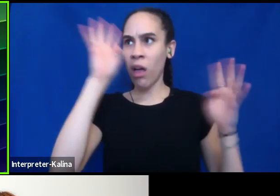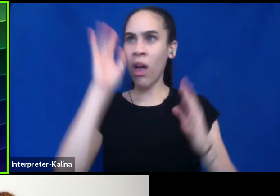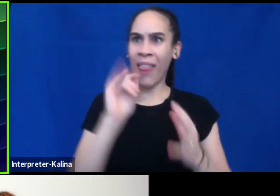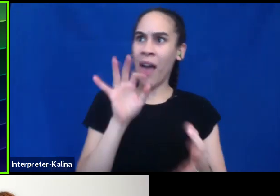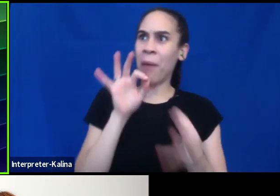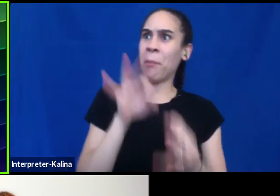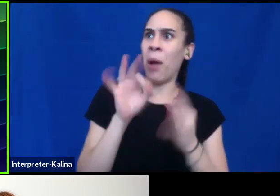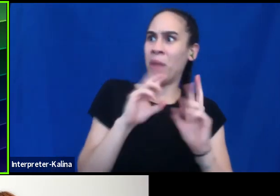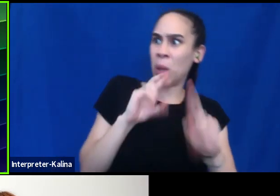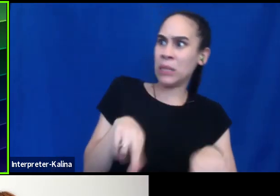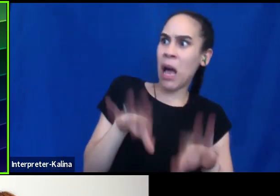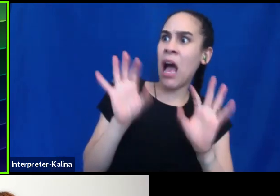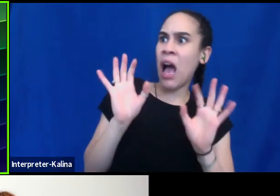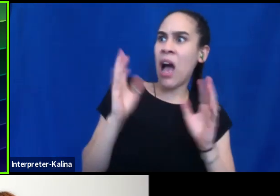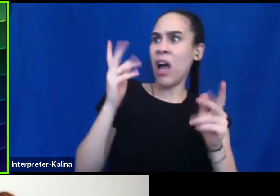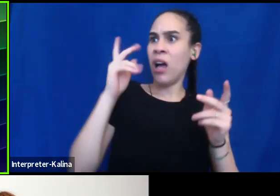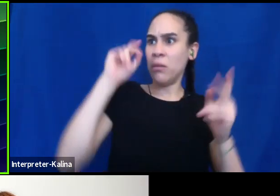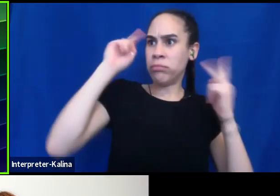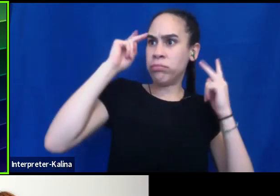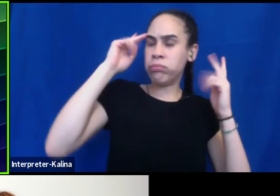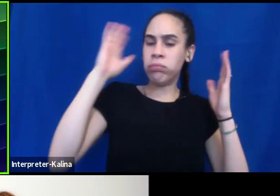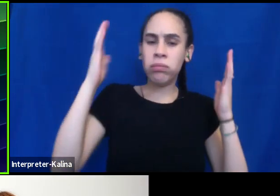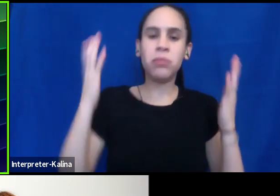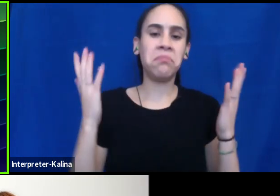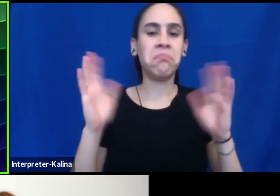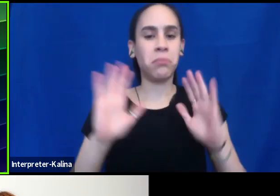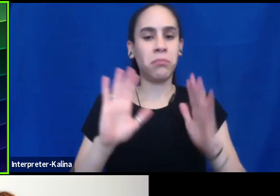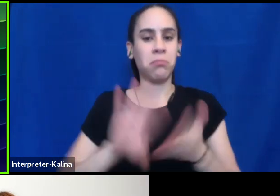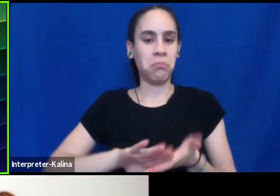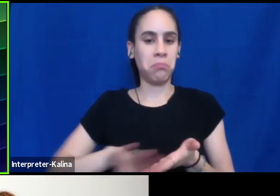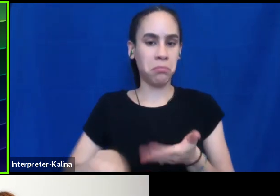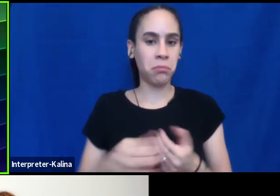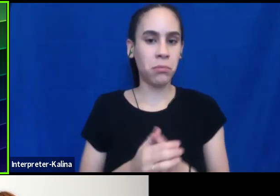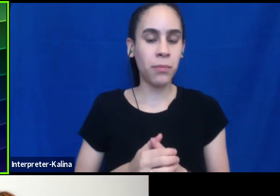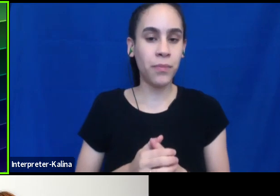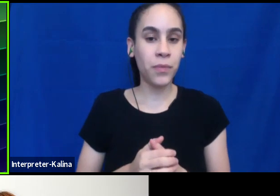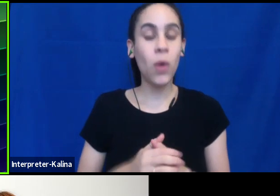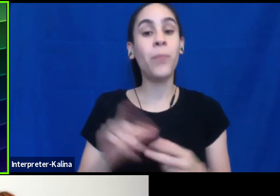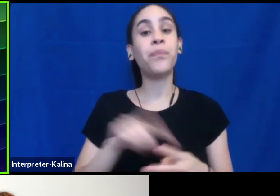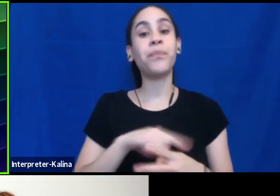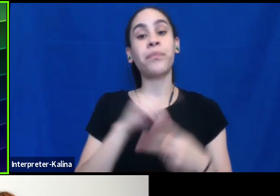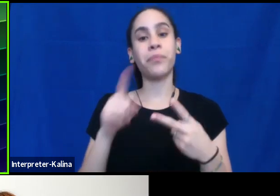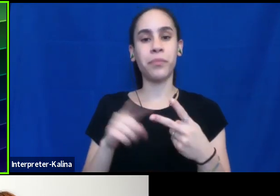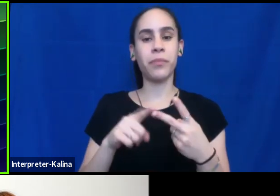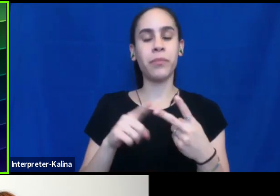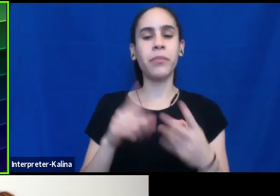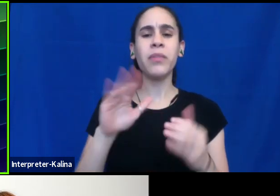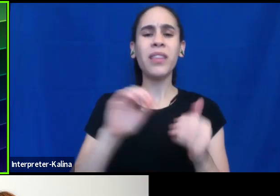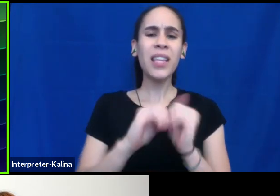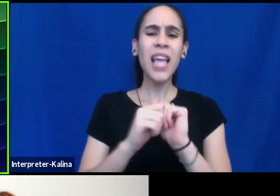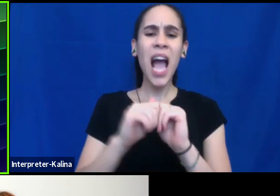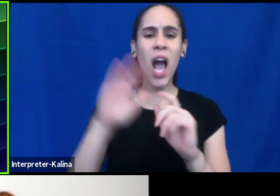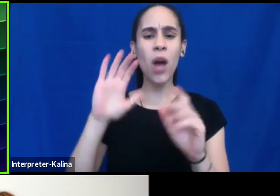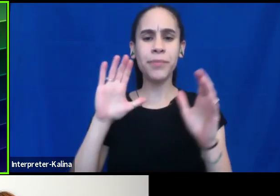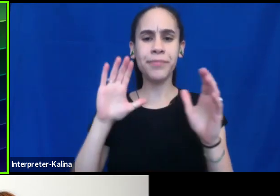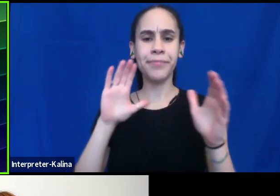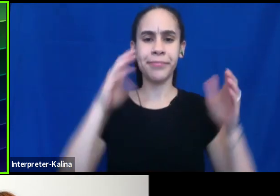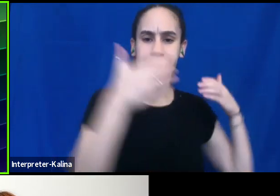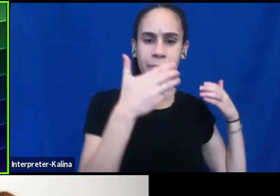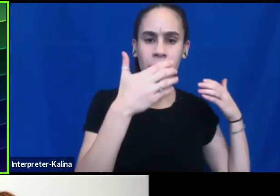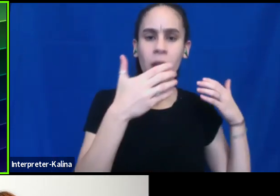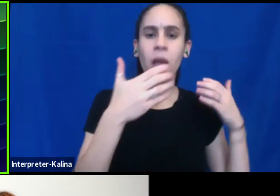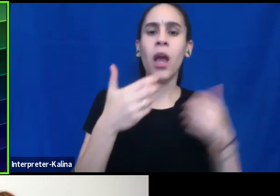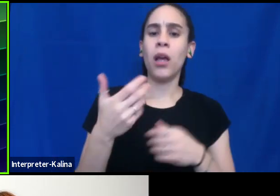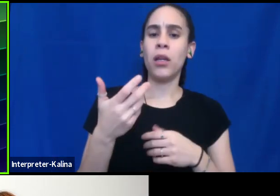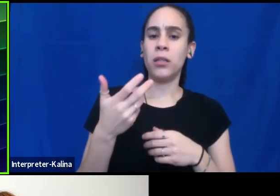thing to say. Um, and then the second thing I talk about is putting yourself in the hot seat and thinking about a time when, um, you said